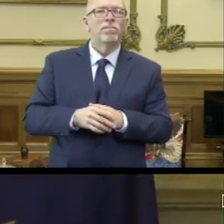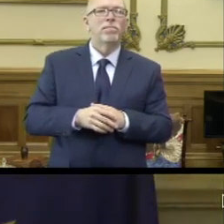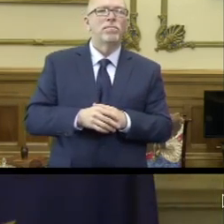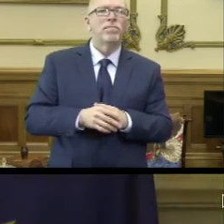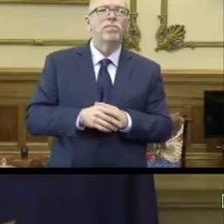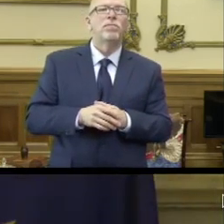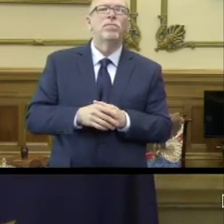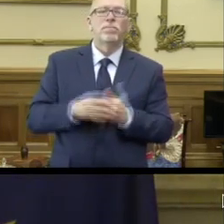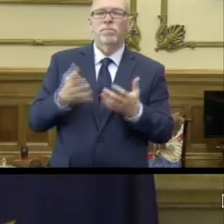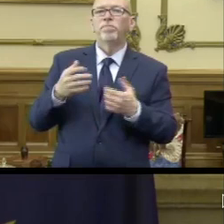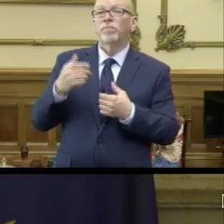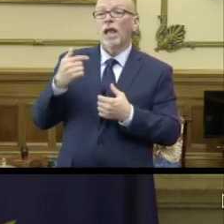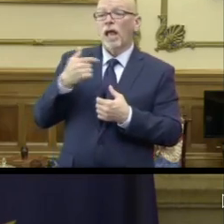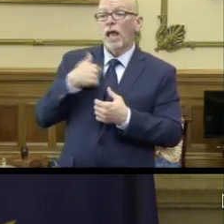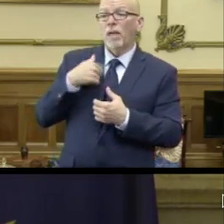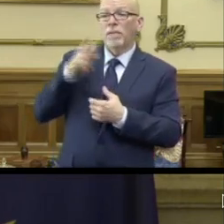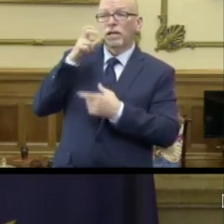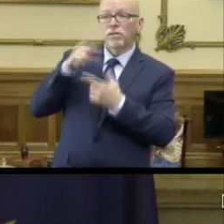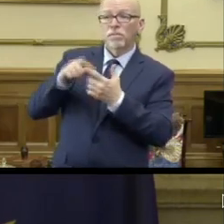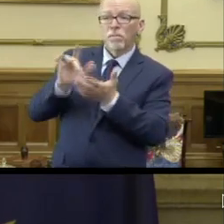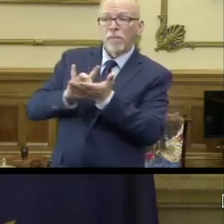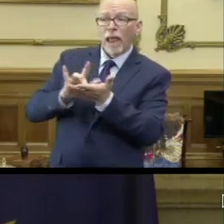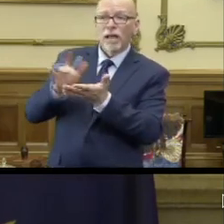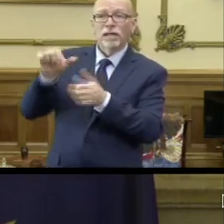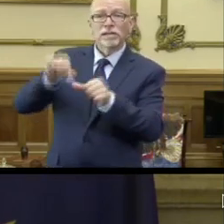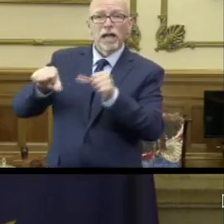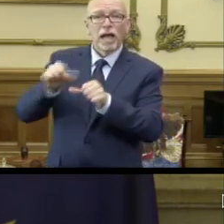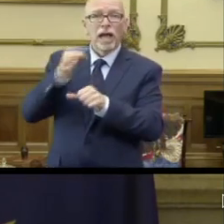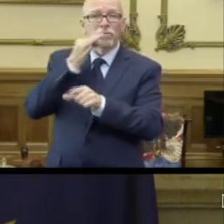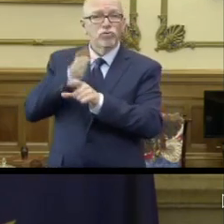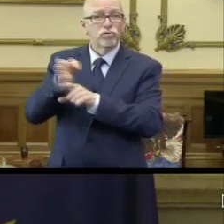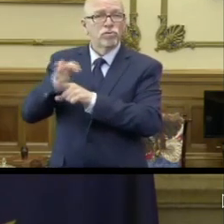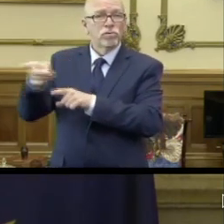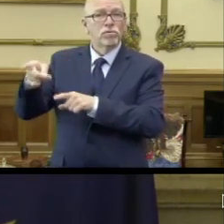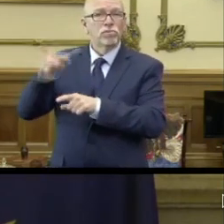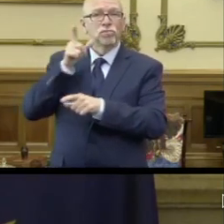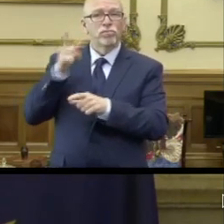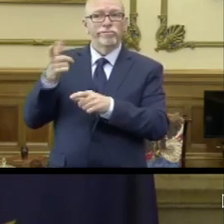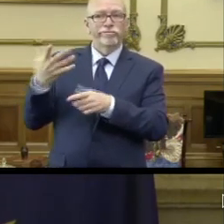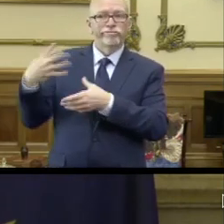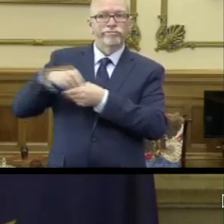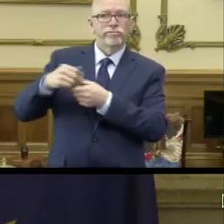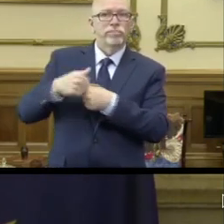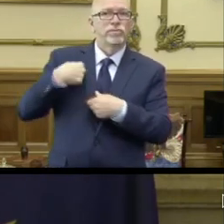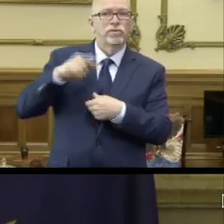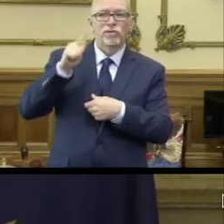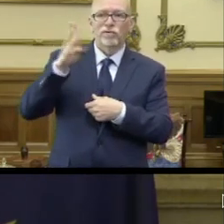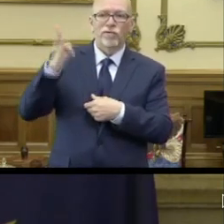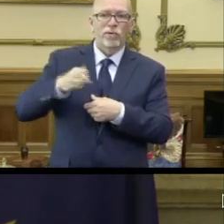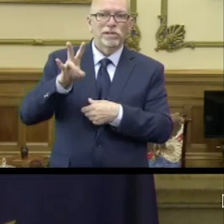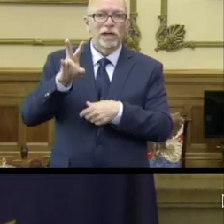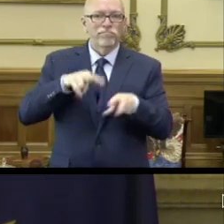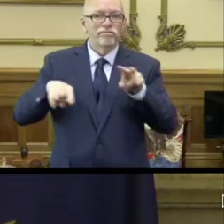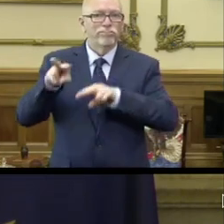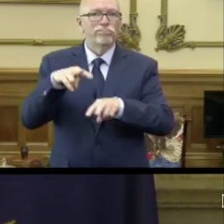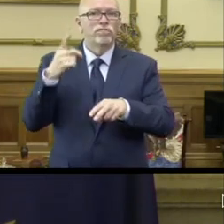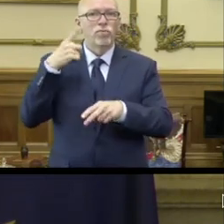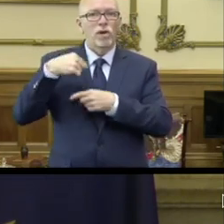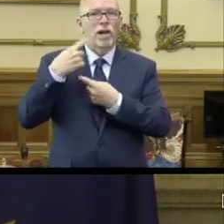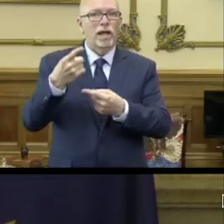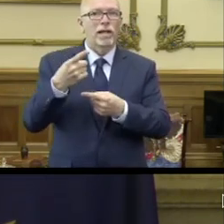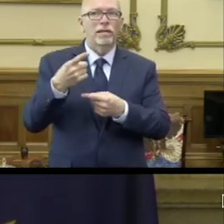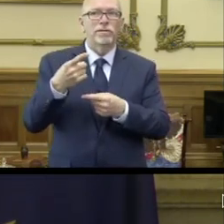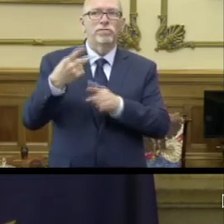Well, I'm listening to the medical and scientific experts that have been around the table looking at this 24 hours a day for the last